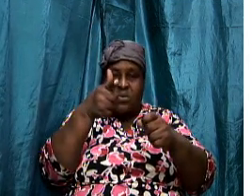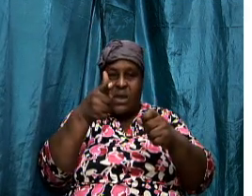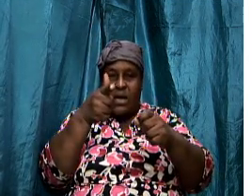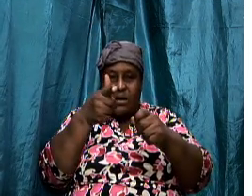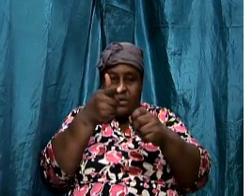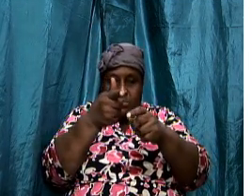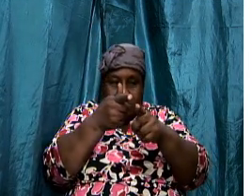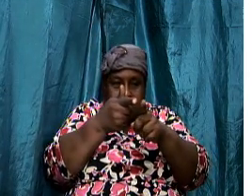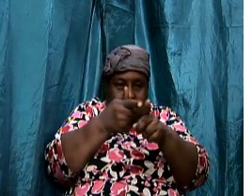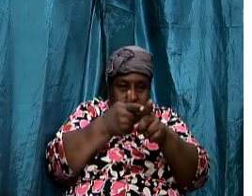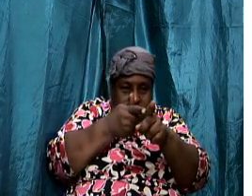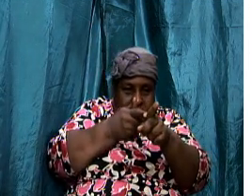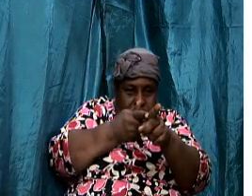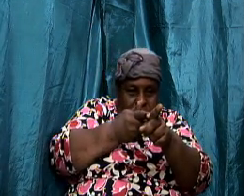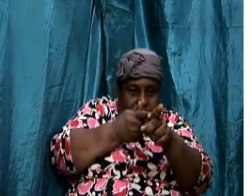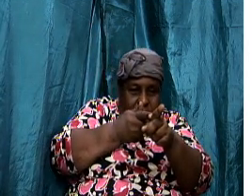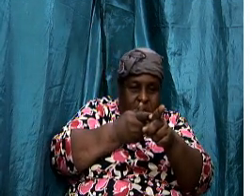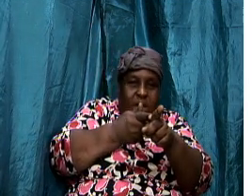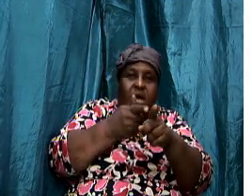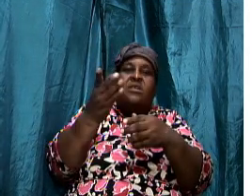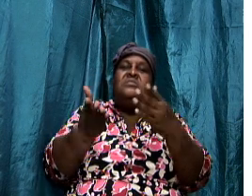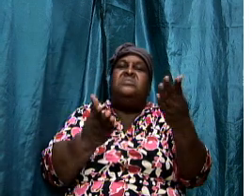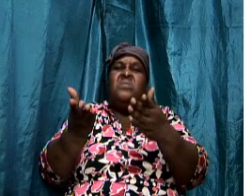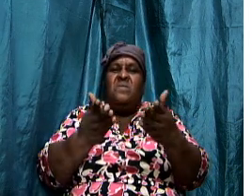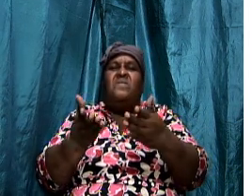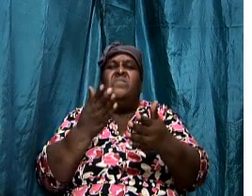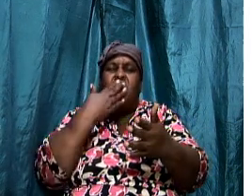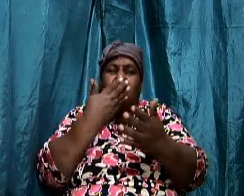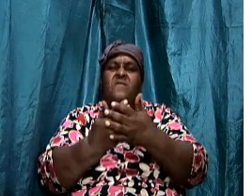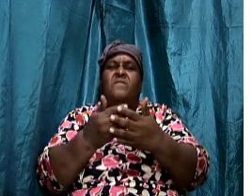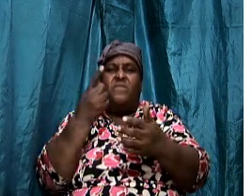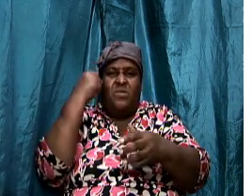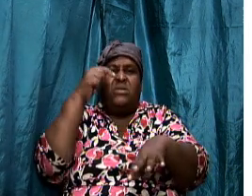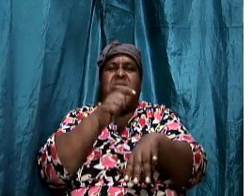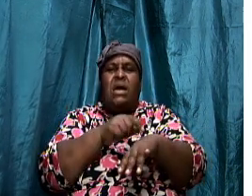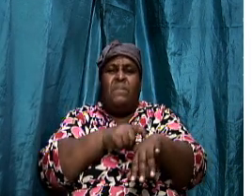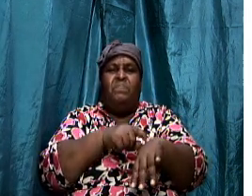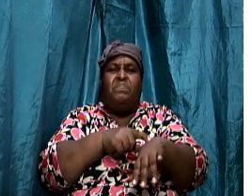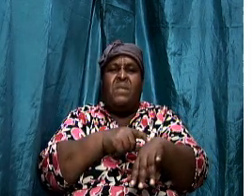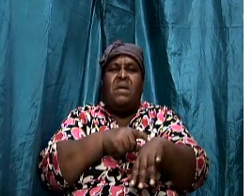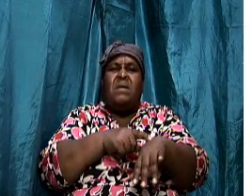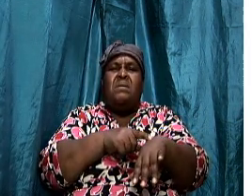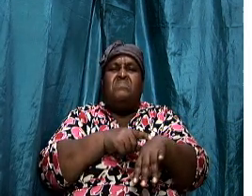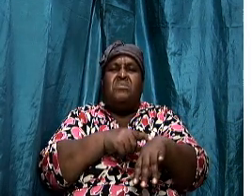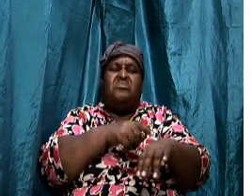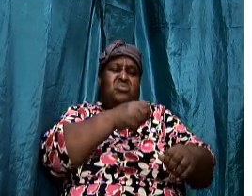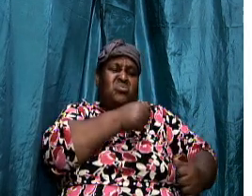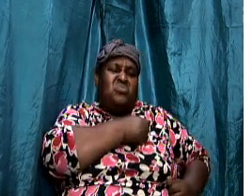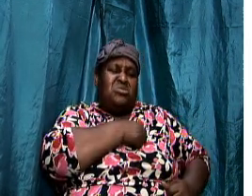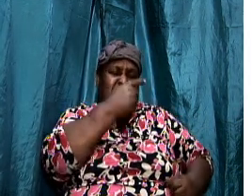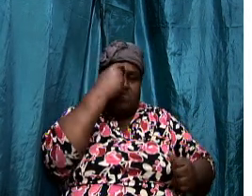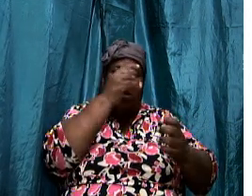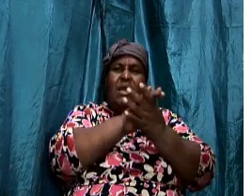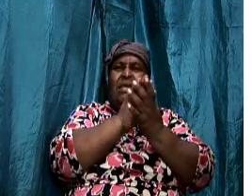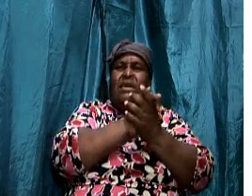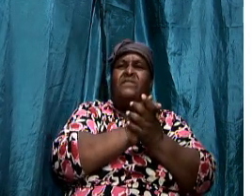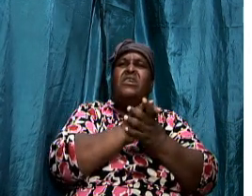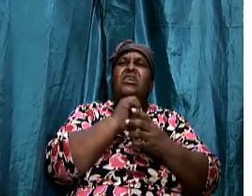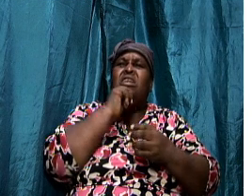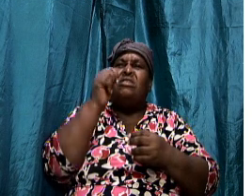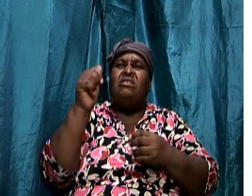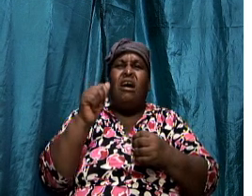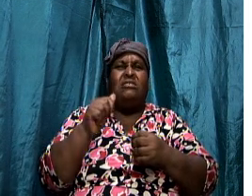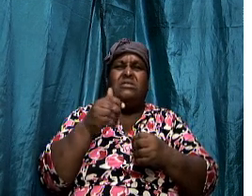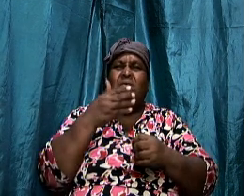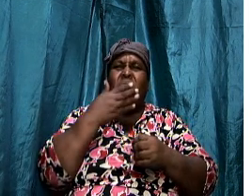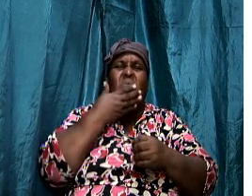And it served them well for a while, but they believed that the soldiers, it wasn't wise